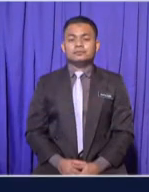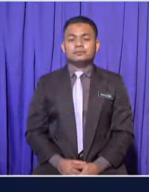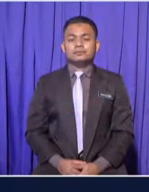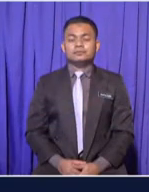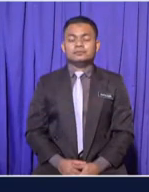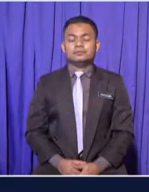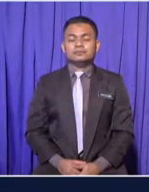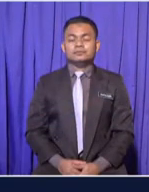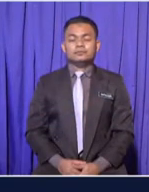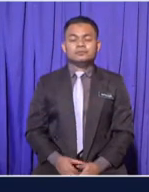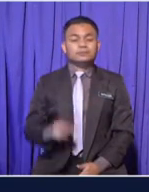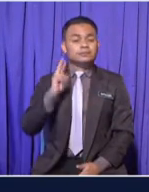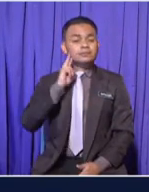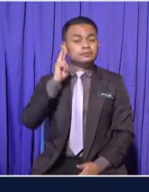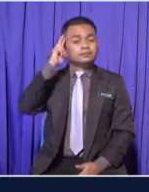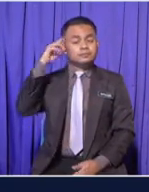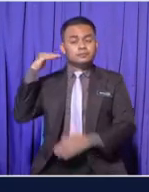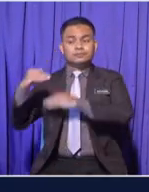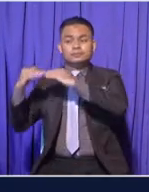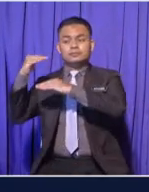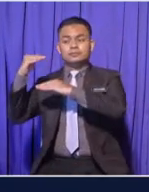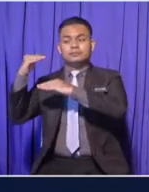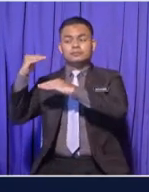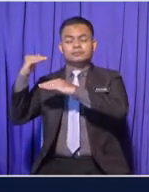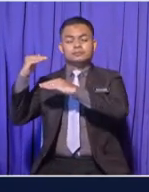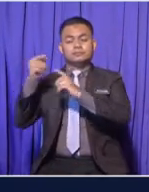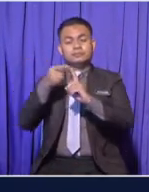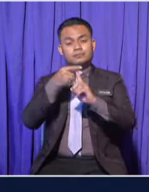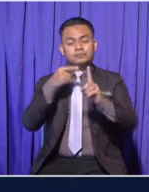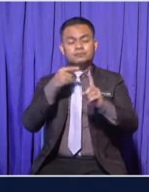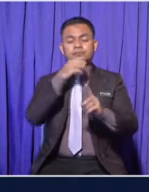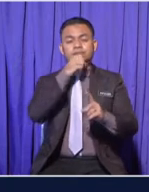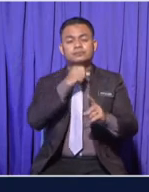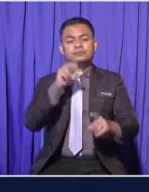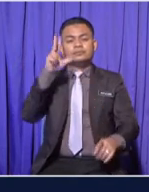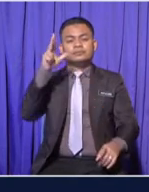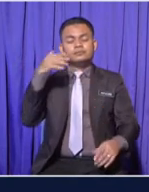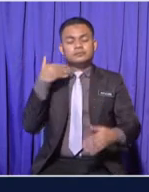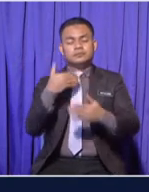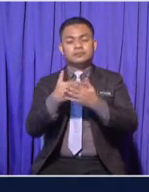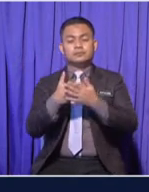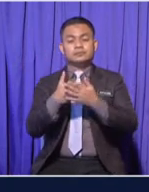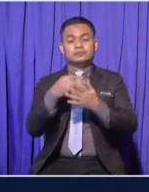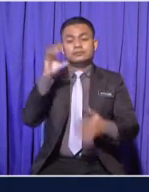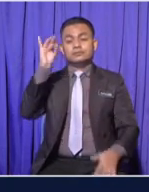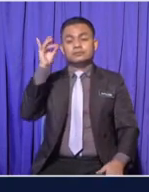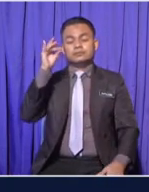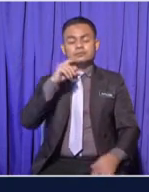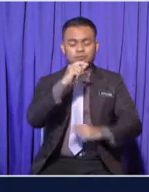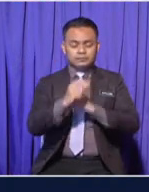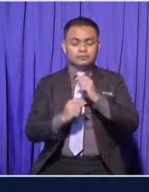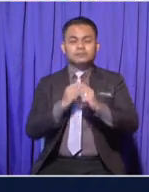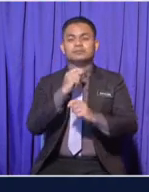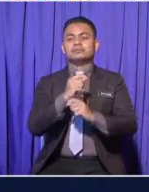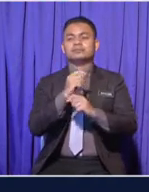The teenager stage is from ages 13 to 18 years